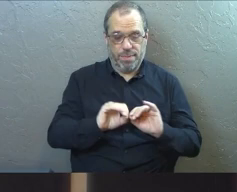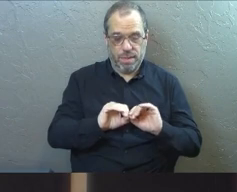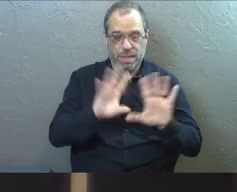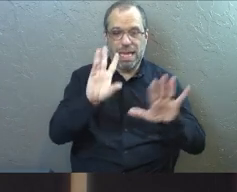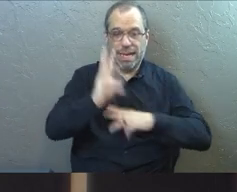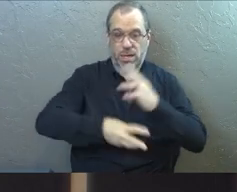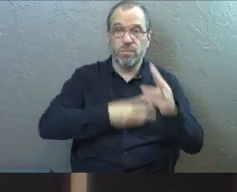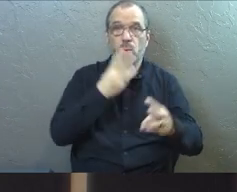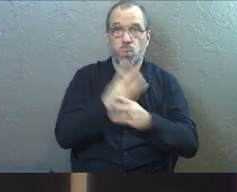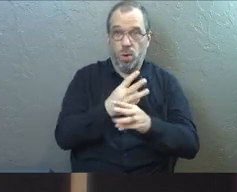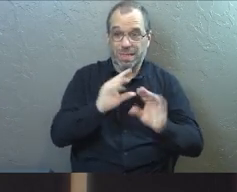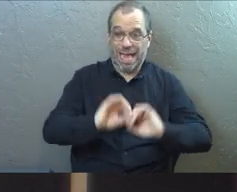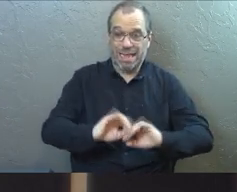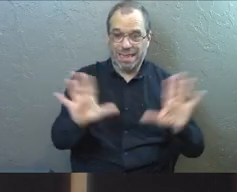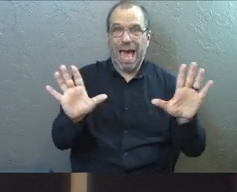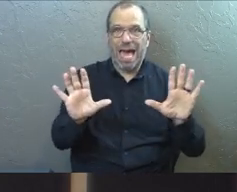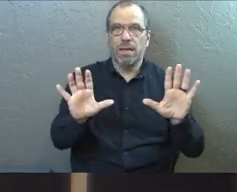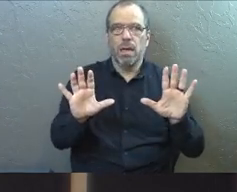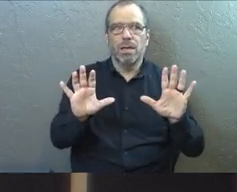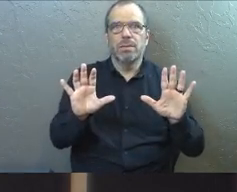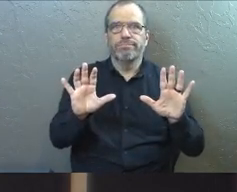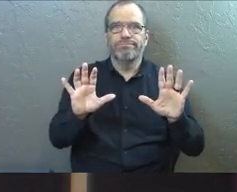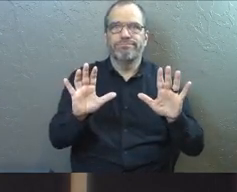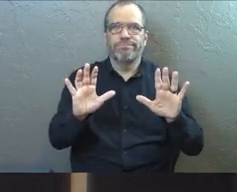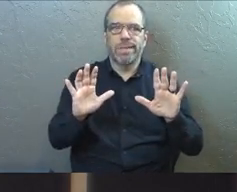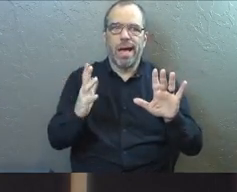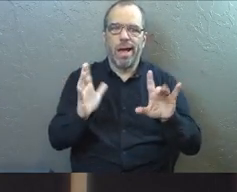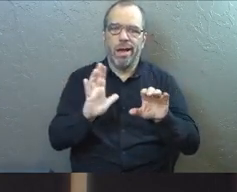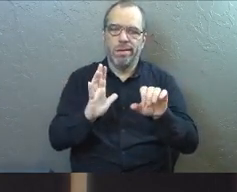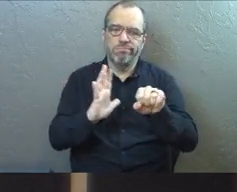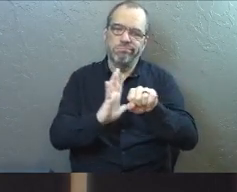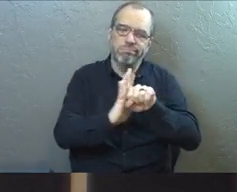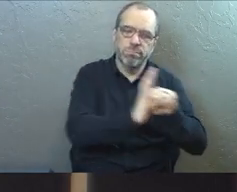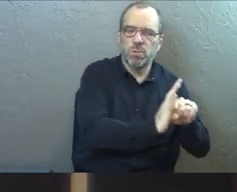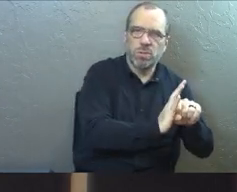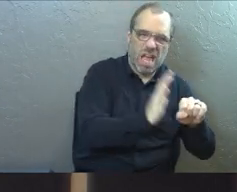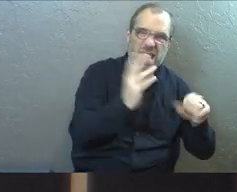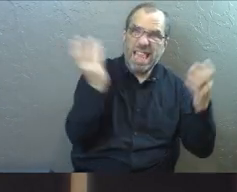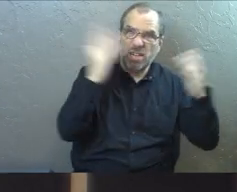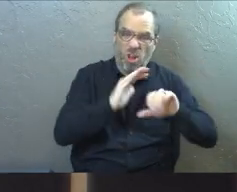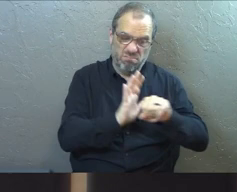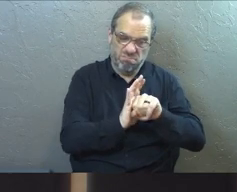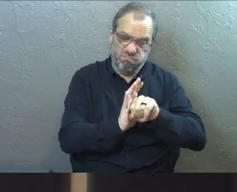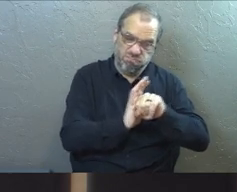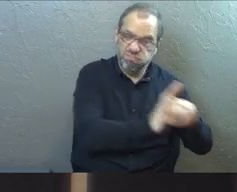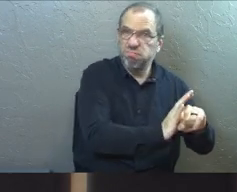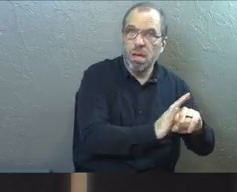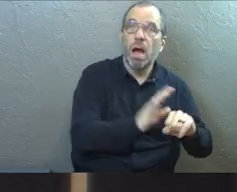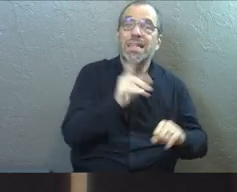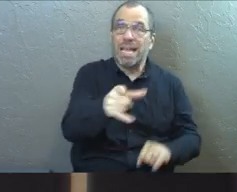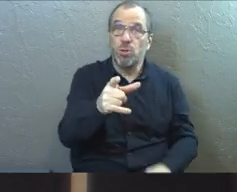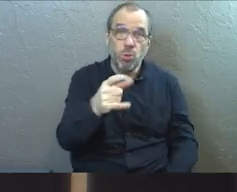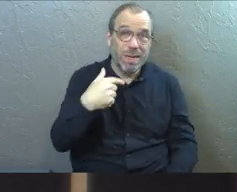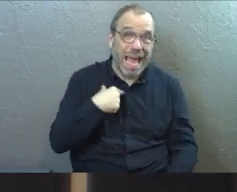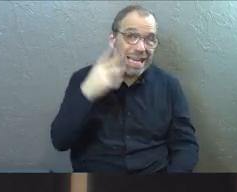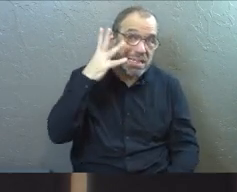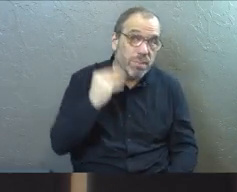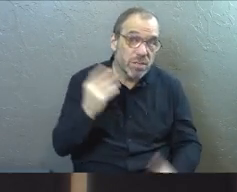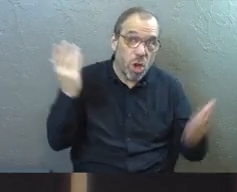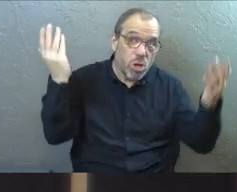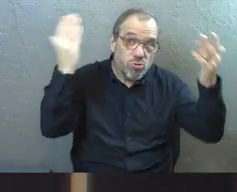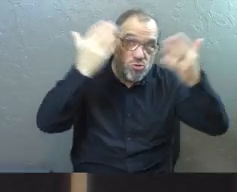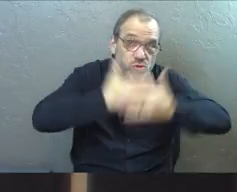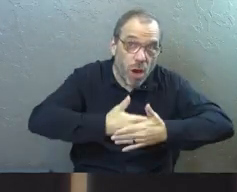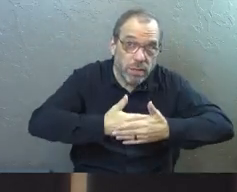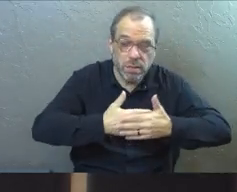But what that means is that that light's pushing up against something. And we're talking about the reality of the darkness that every single one of us walk in. We're